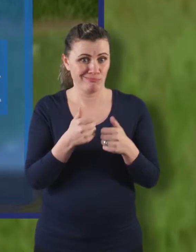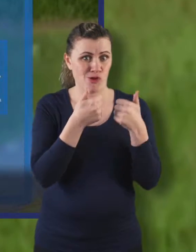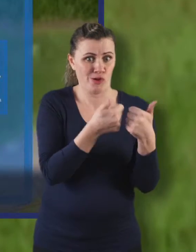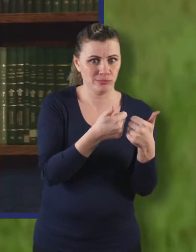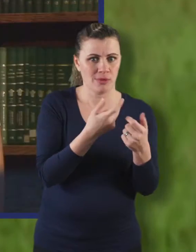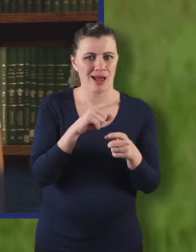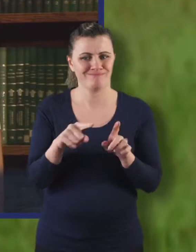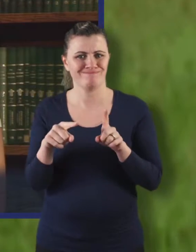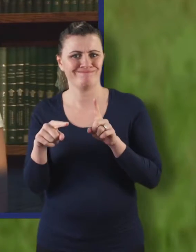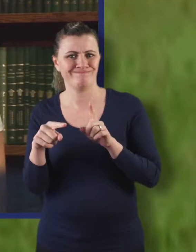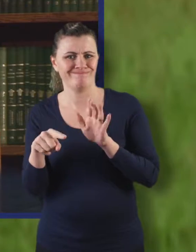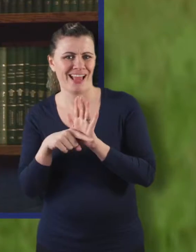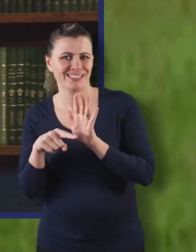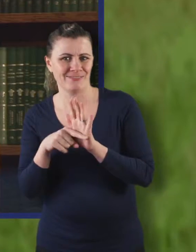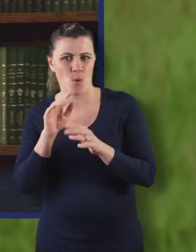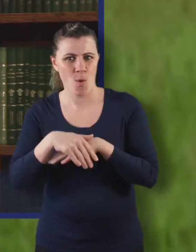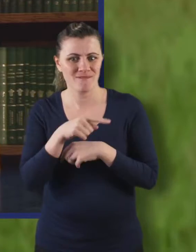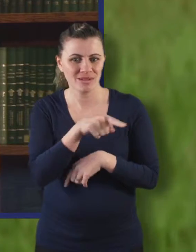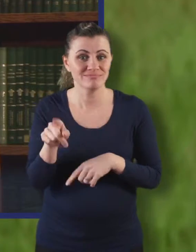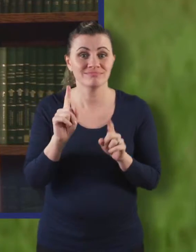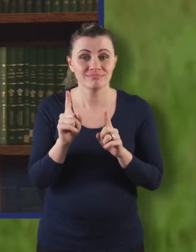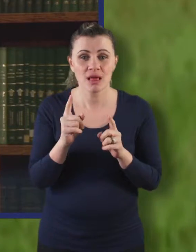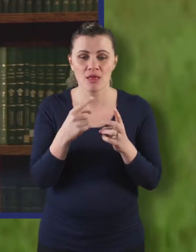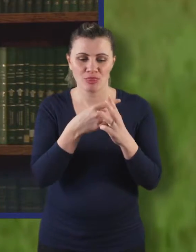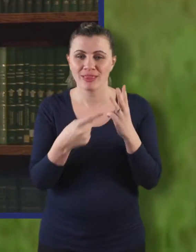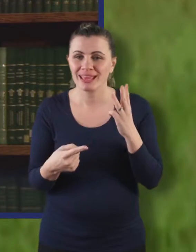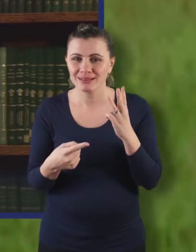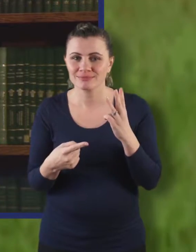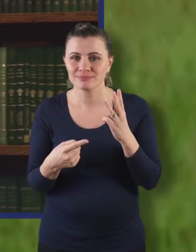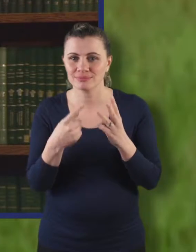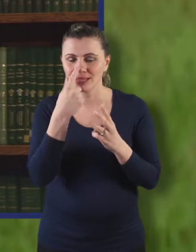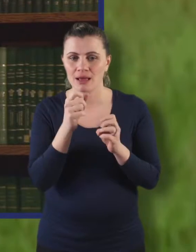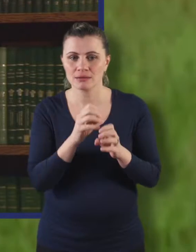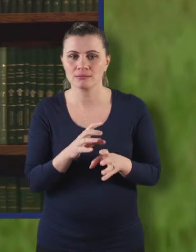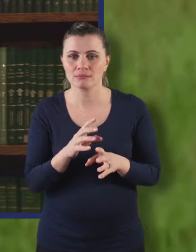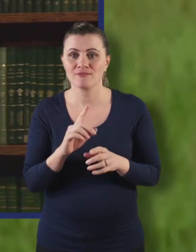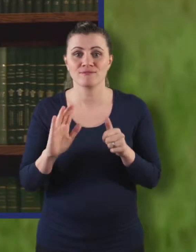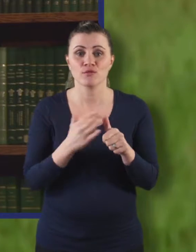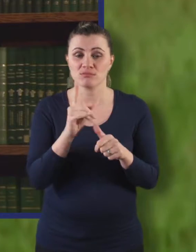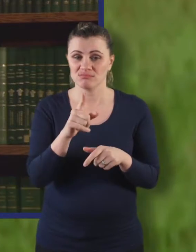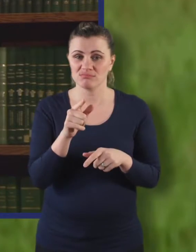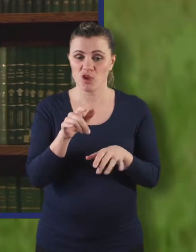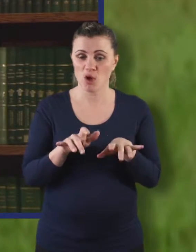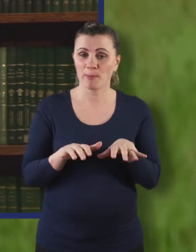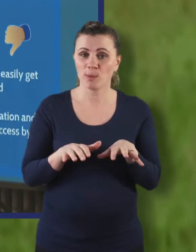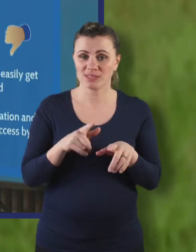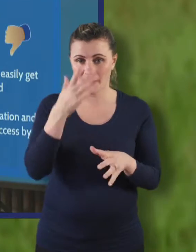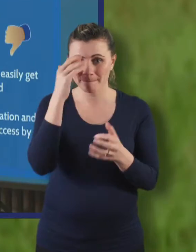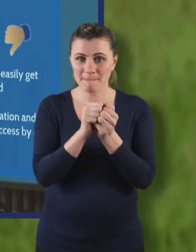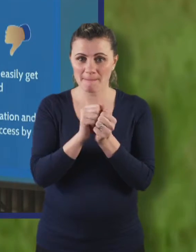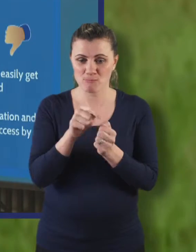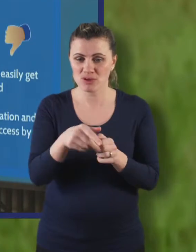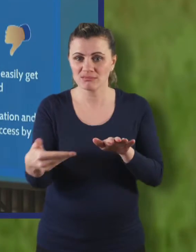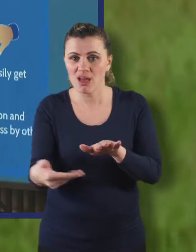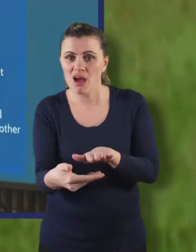There are three main places you can store your digital records. The first is your hard drive on your home PC. The second